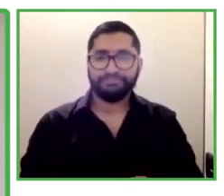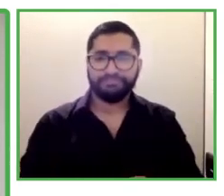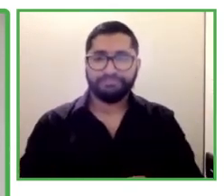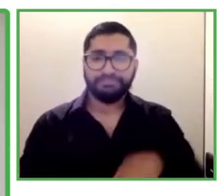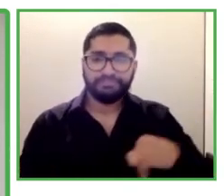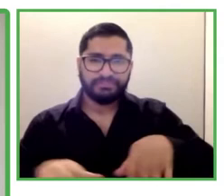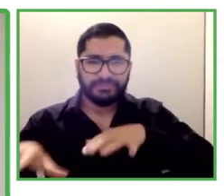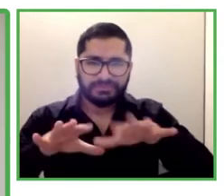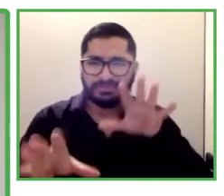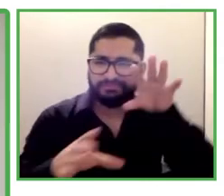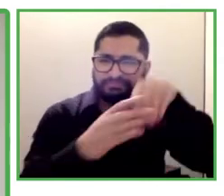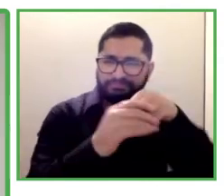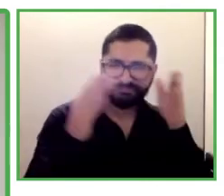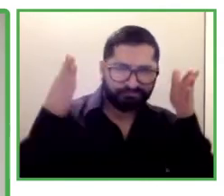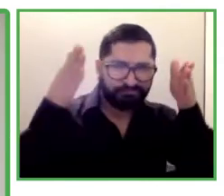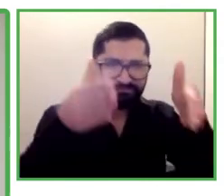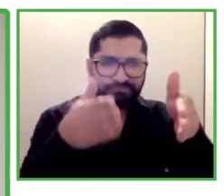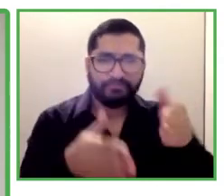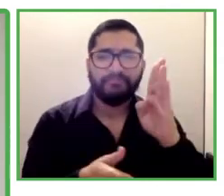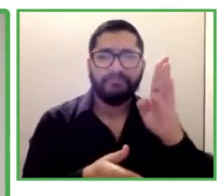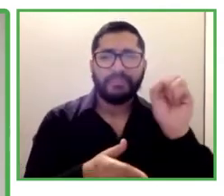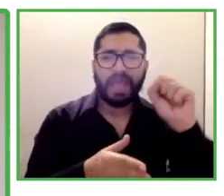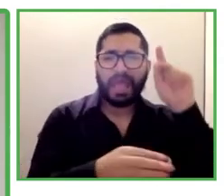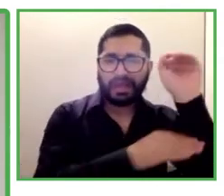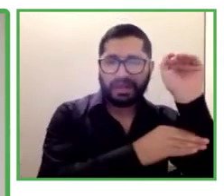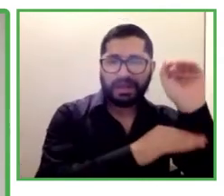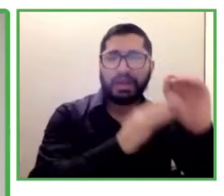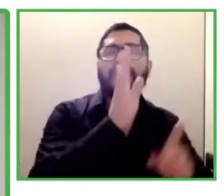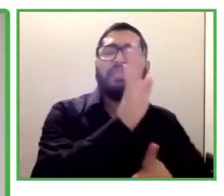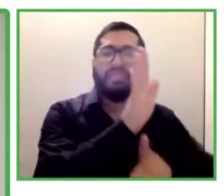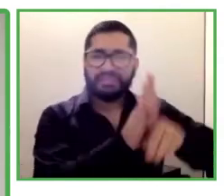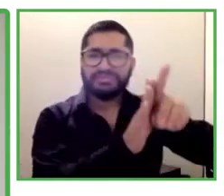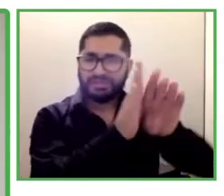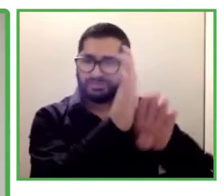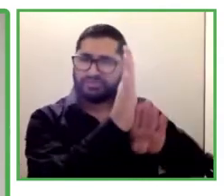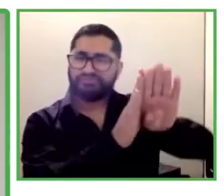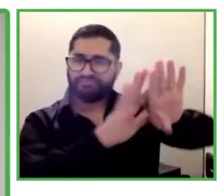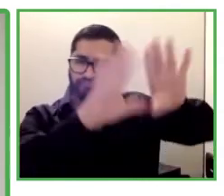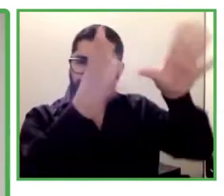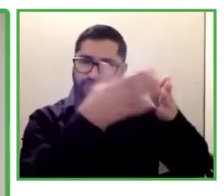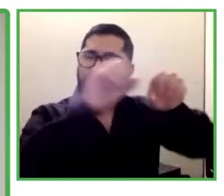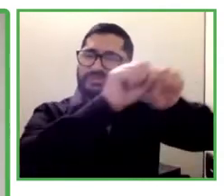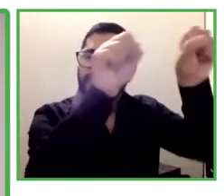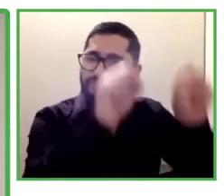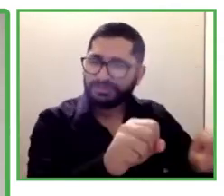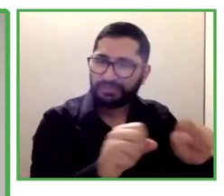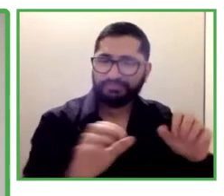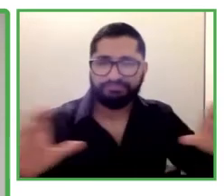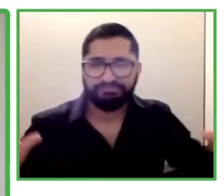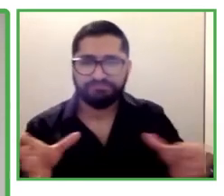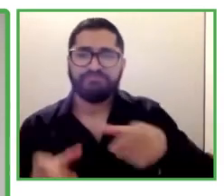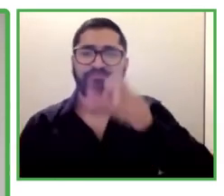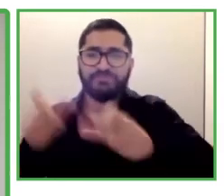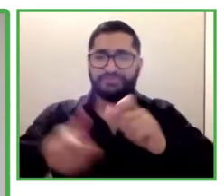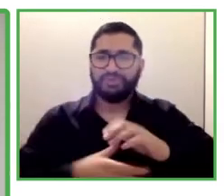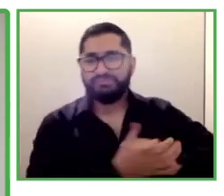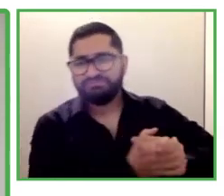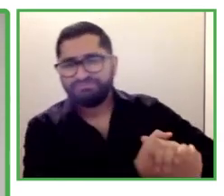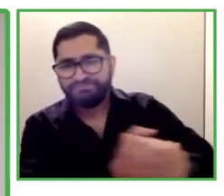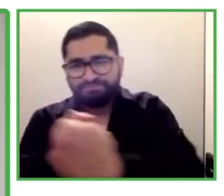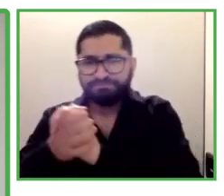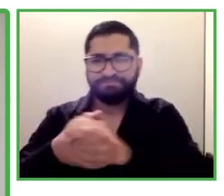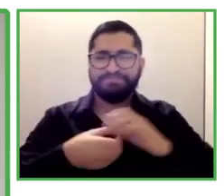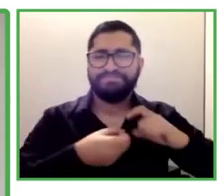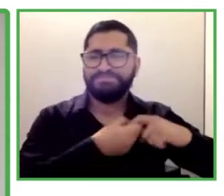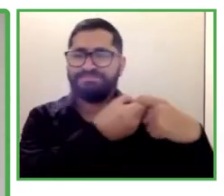of replication partners, and we hope some of you today will be inspired to replicate proven models